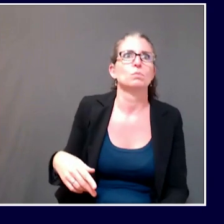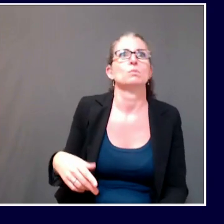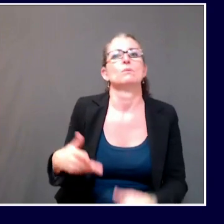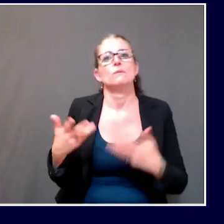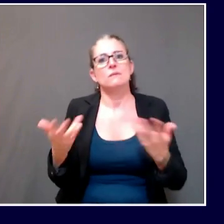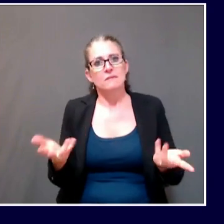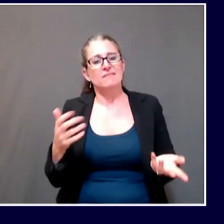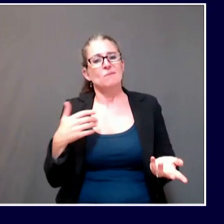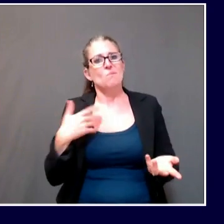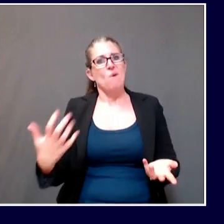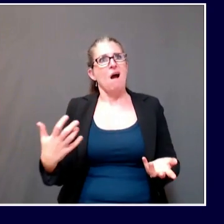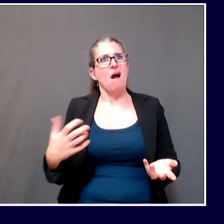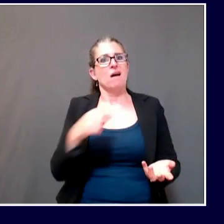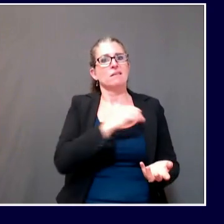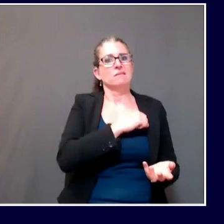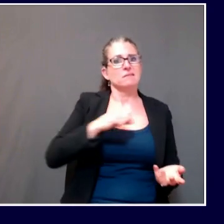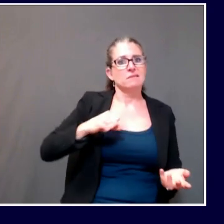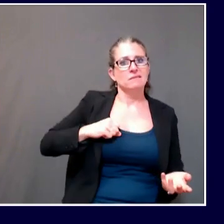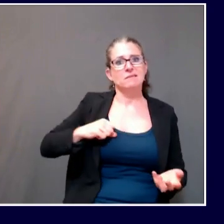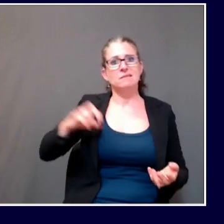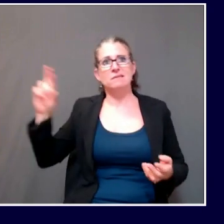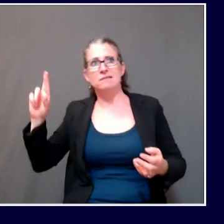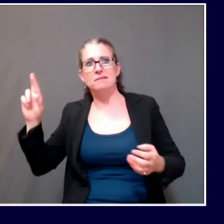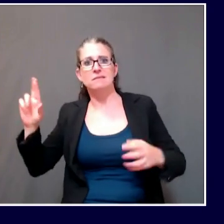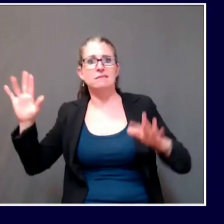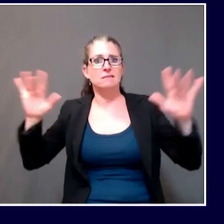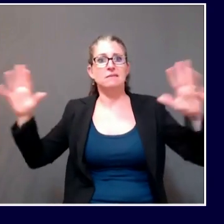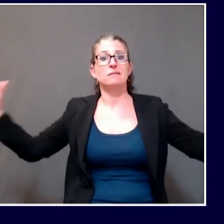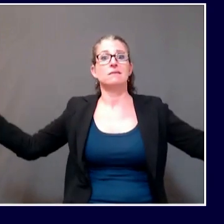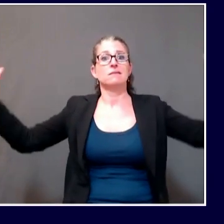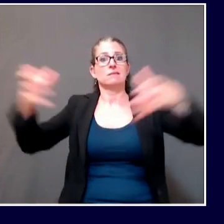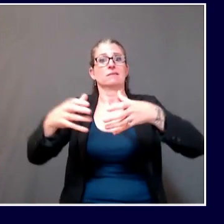package. Hopefully something similar to what the House already passed.